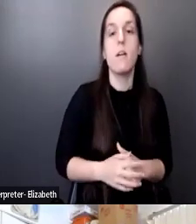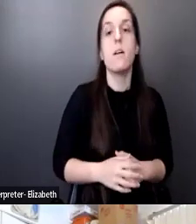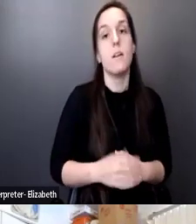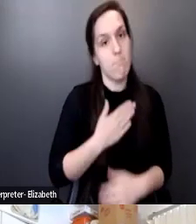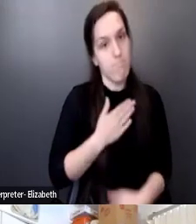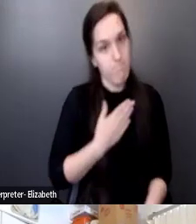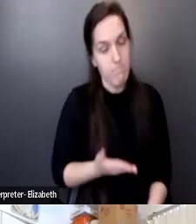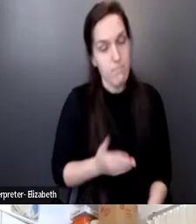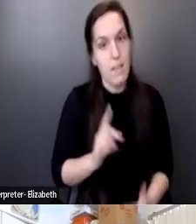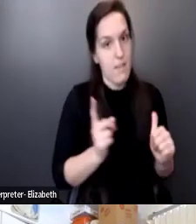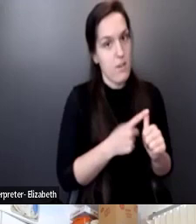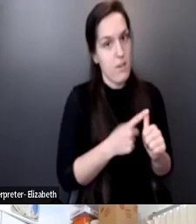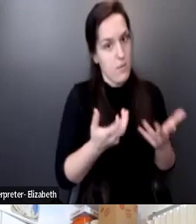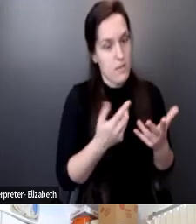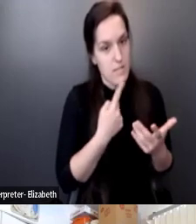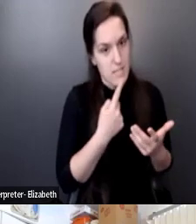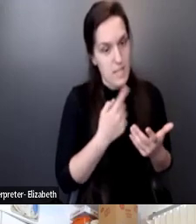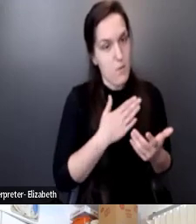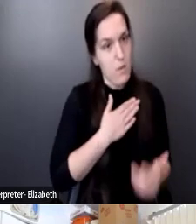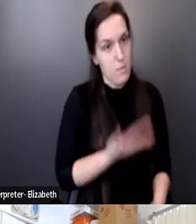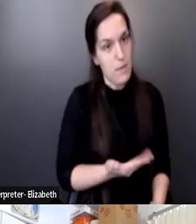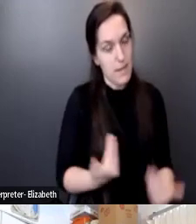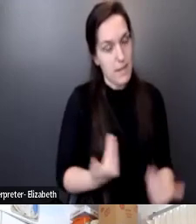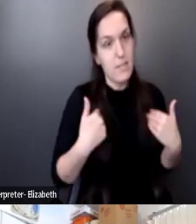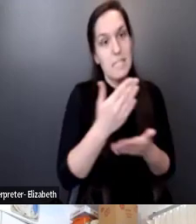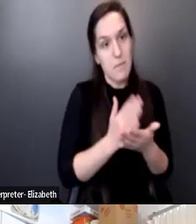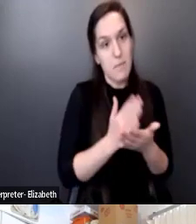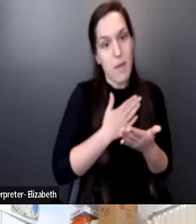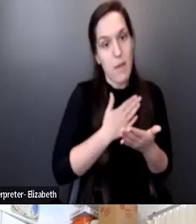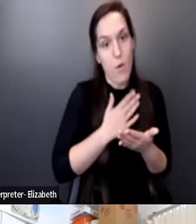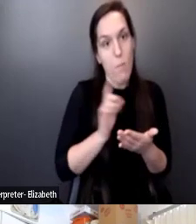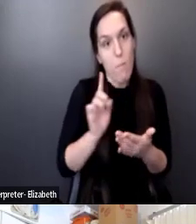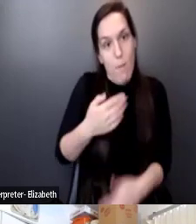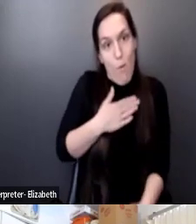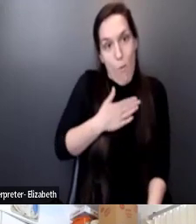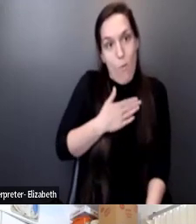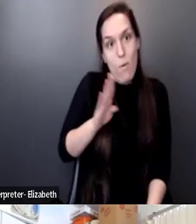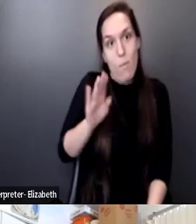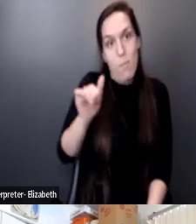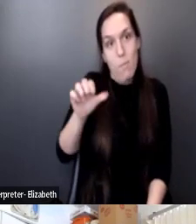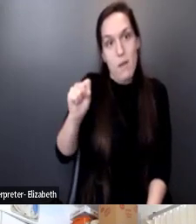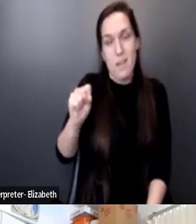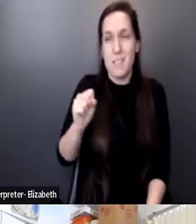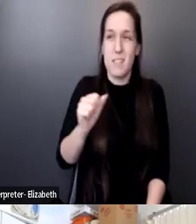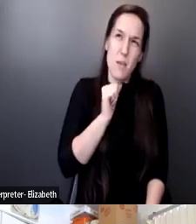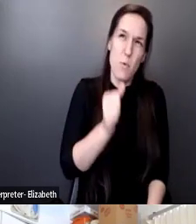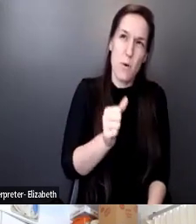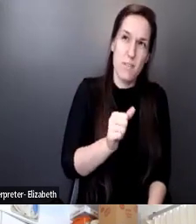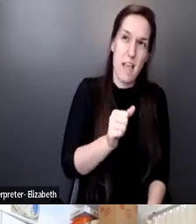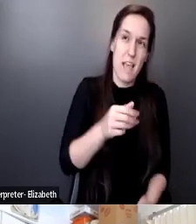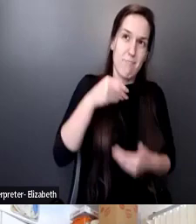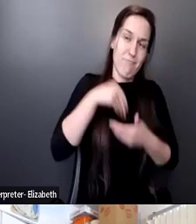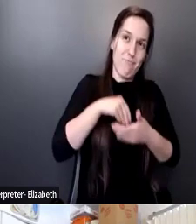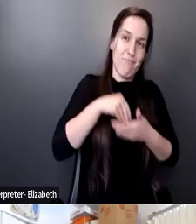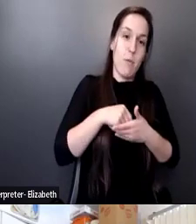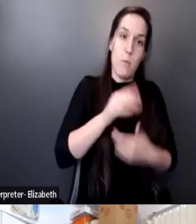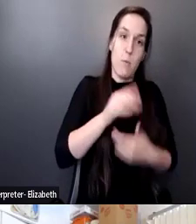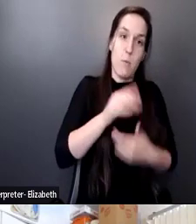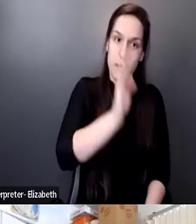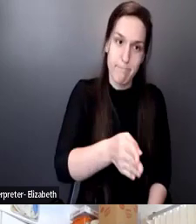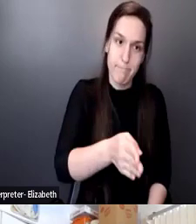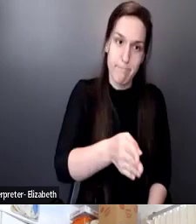initially I was going to say, I will admit to having some of my own implicit biases, but they weren't really that implicit. They were pretty explicit.